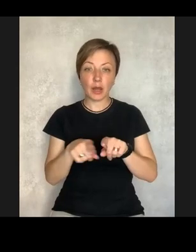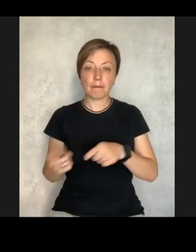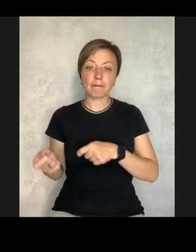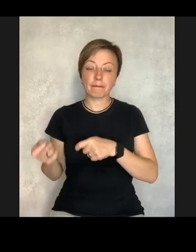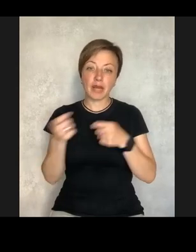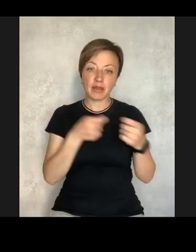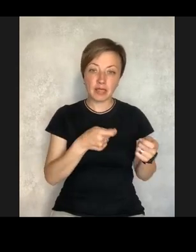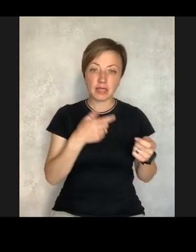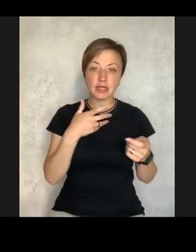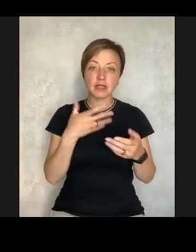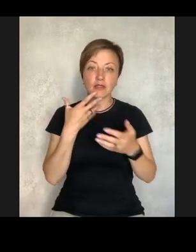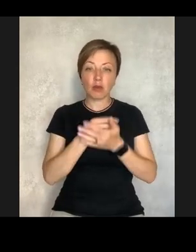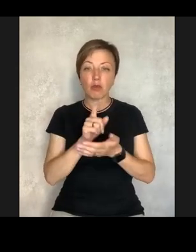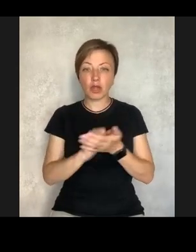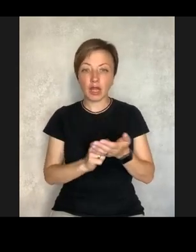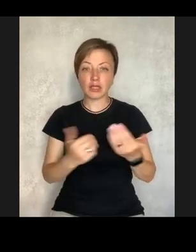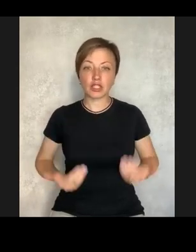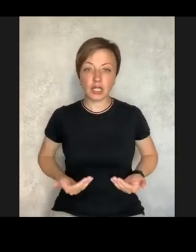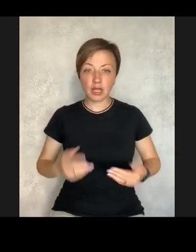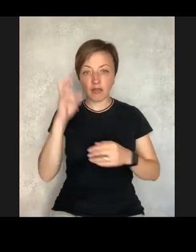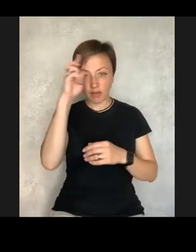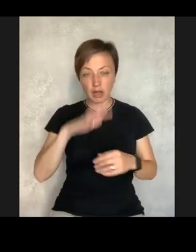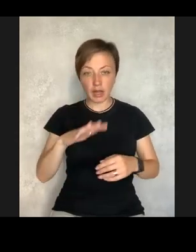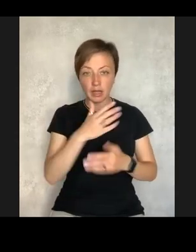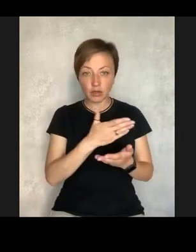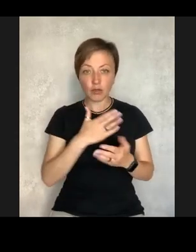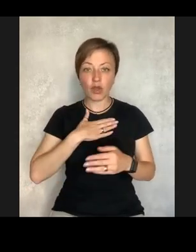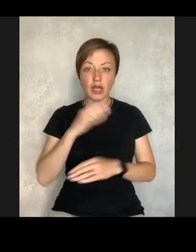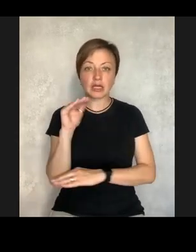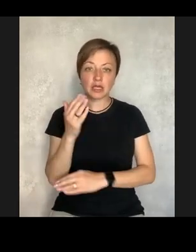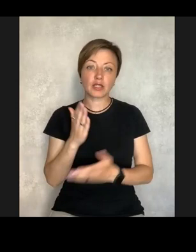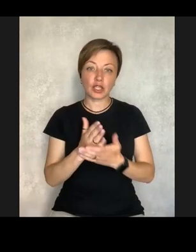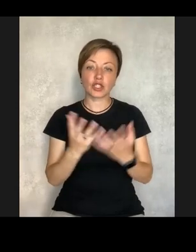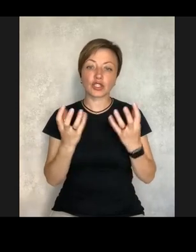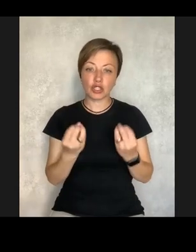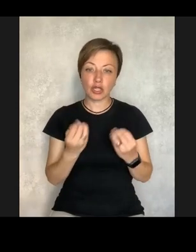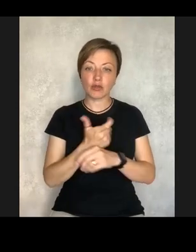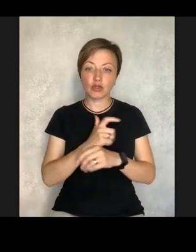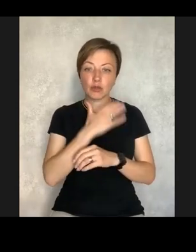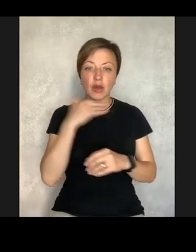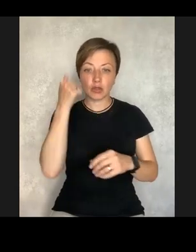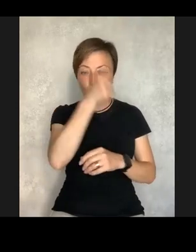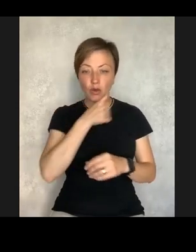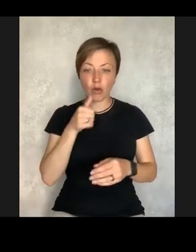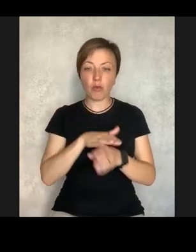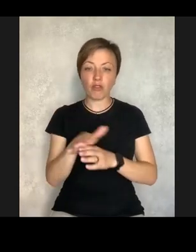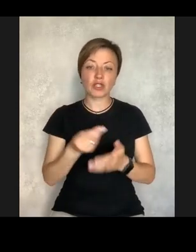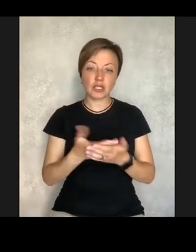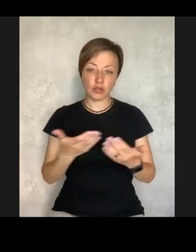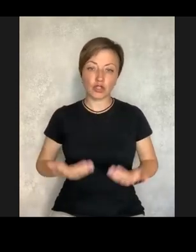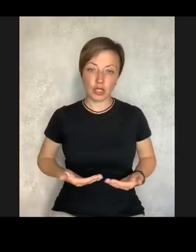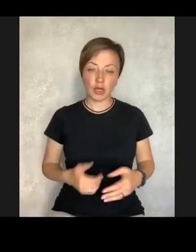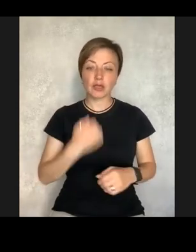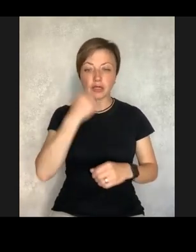think not about the temporary immigration or being a refugee and maybe shifting my taxes to the country where